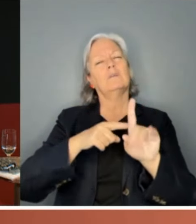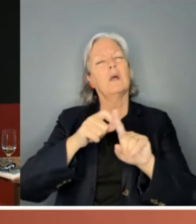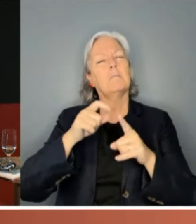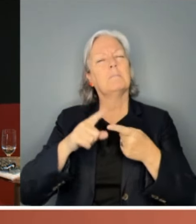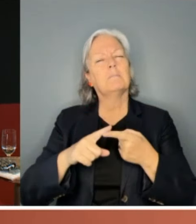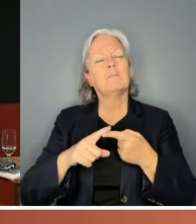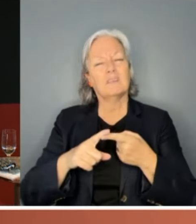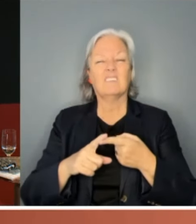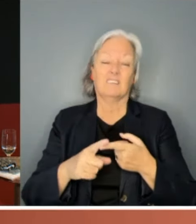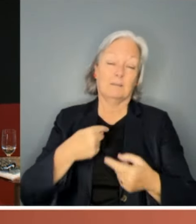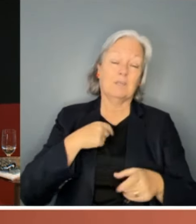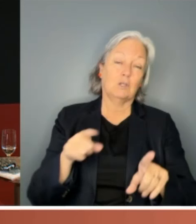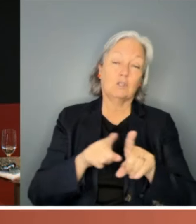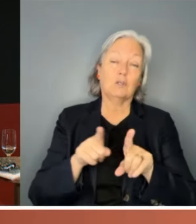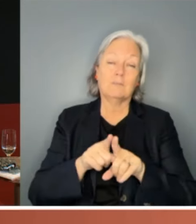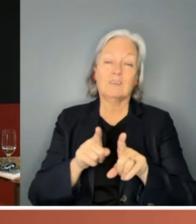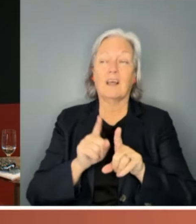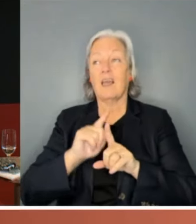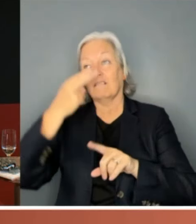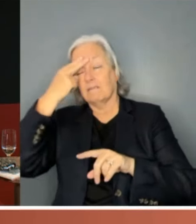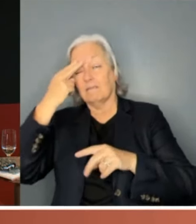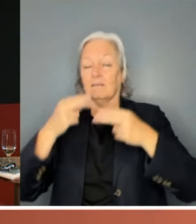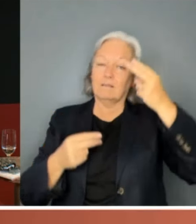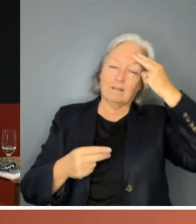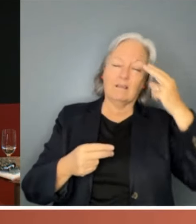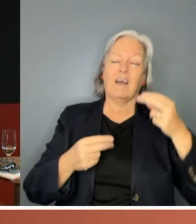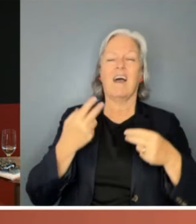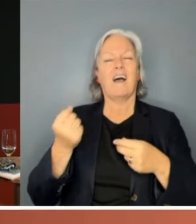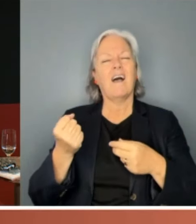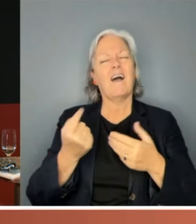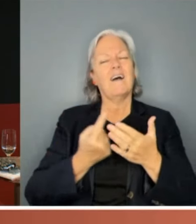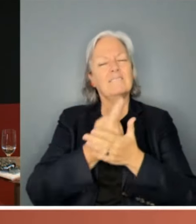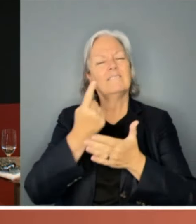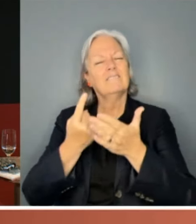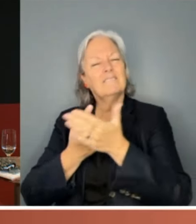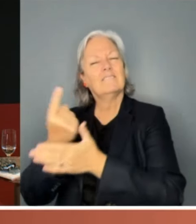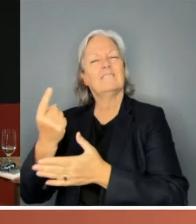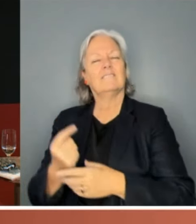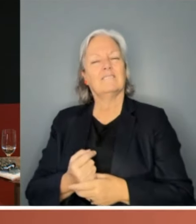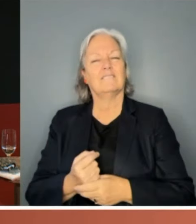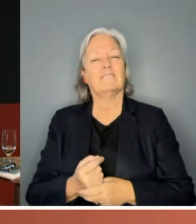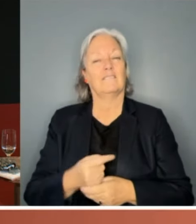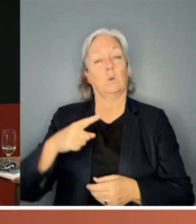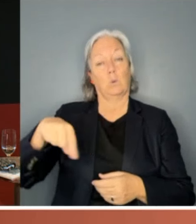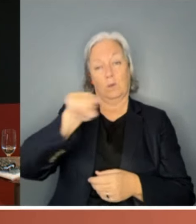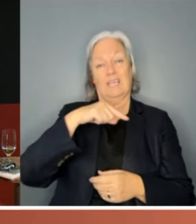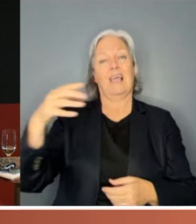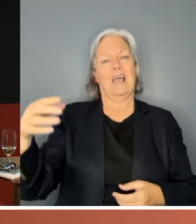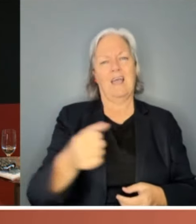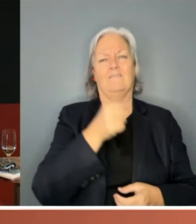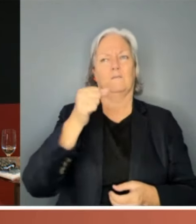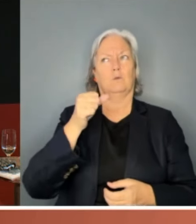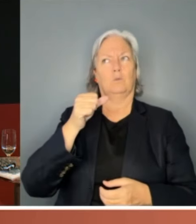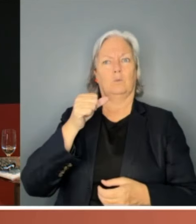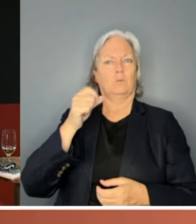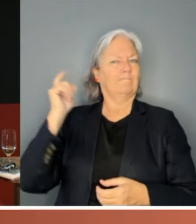trap of stereotyping from time to time. And I think, one, we have to be aware of it. And two, I